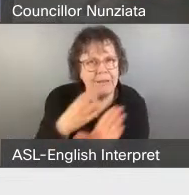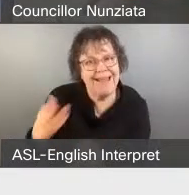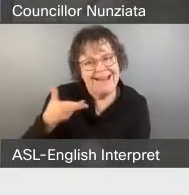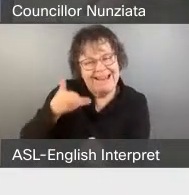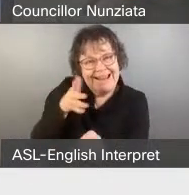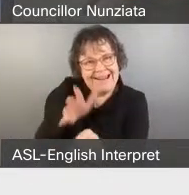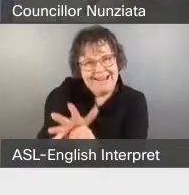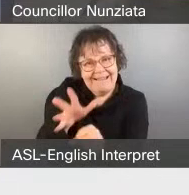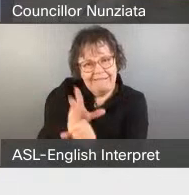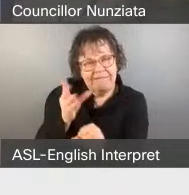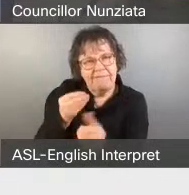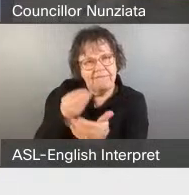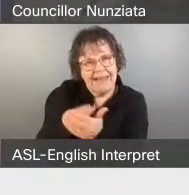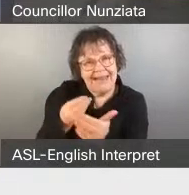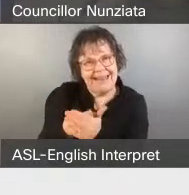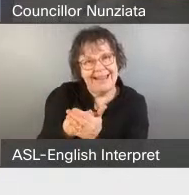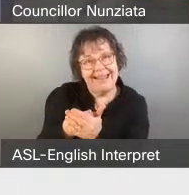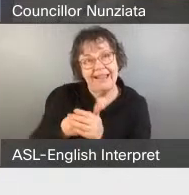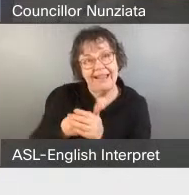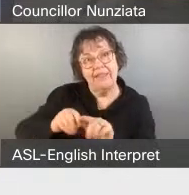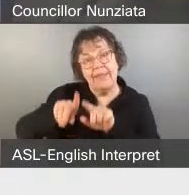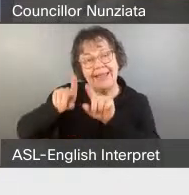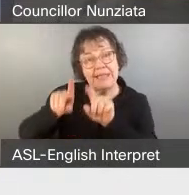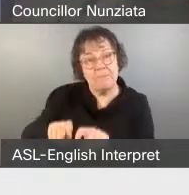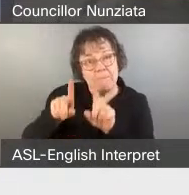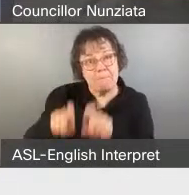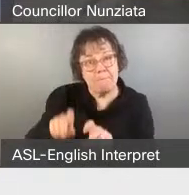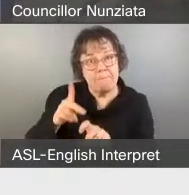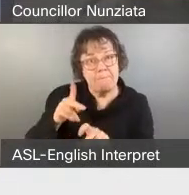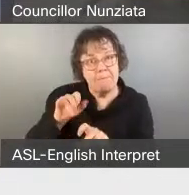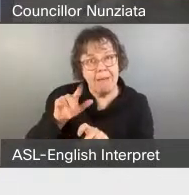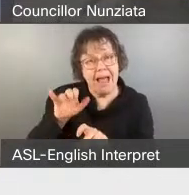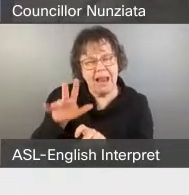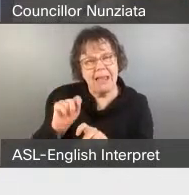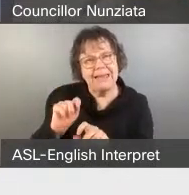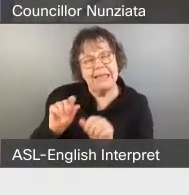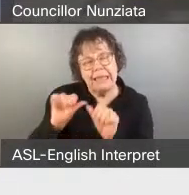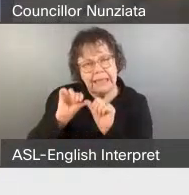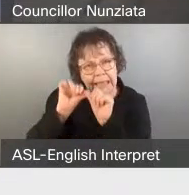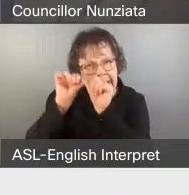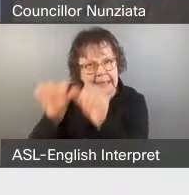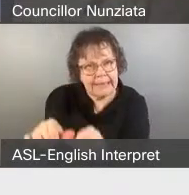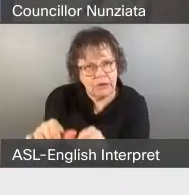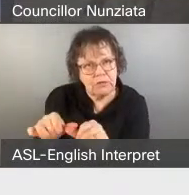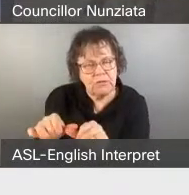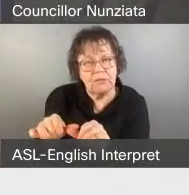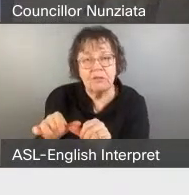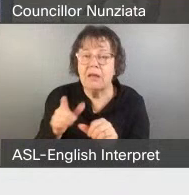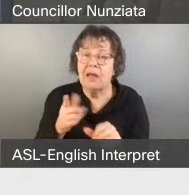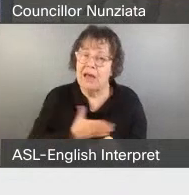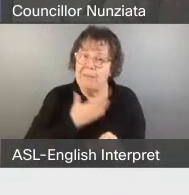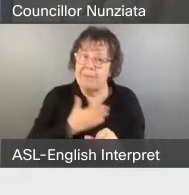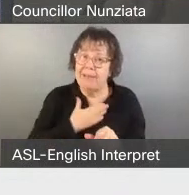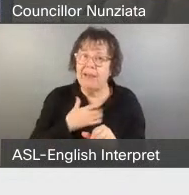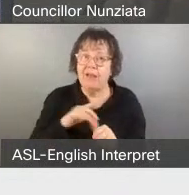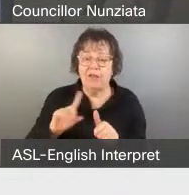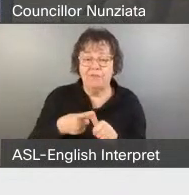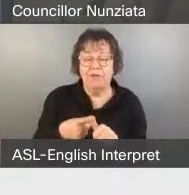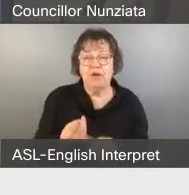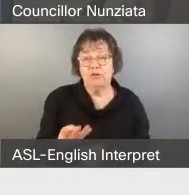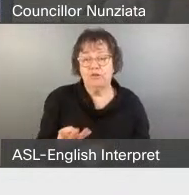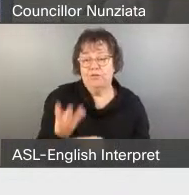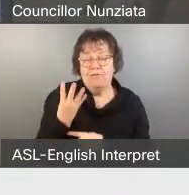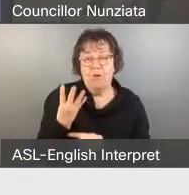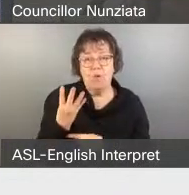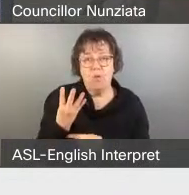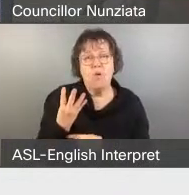to ensure that this pilot thrives. I am glad the first four pilots will hopefully be